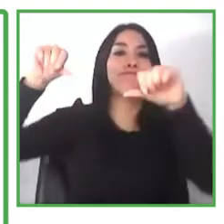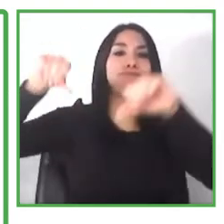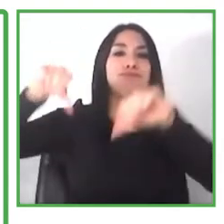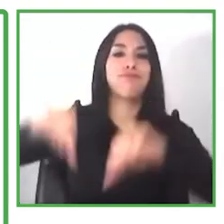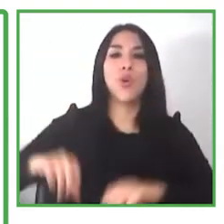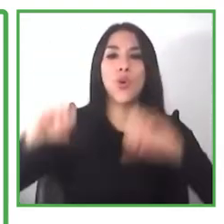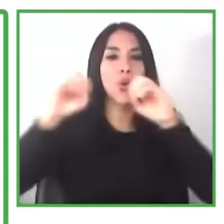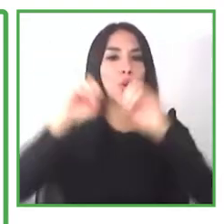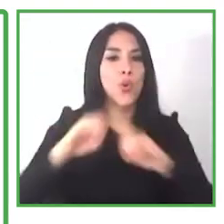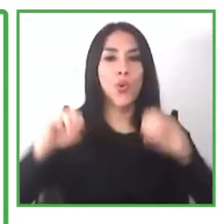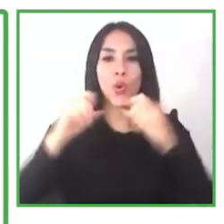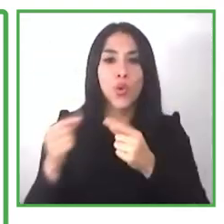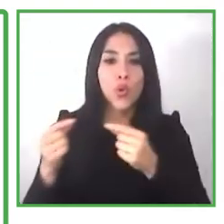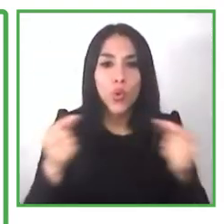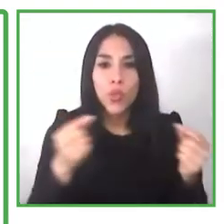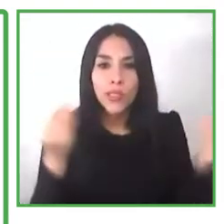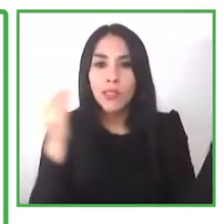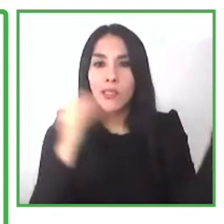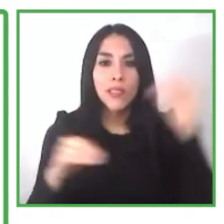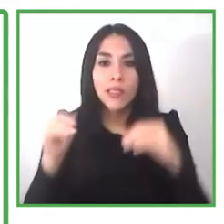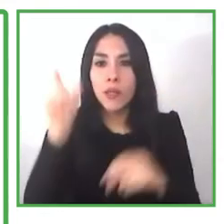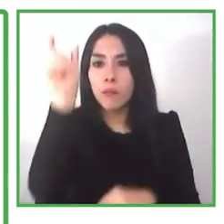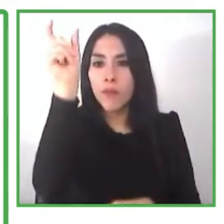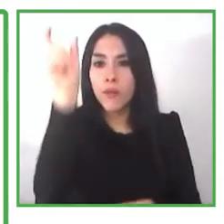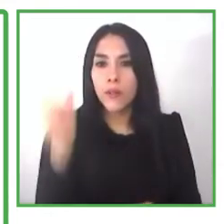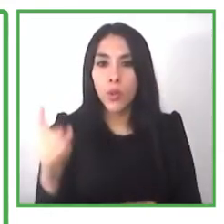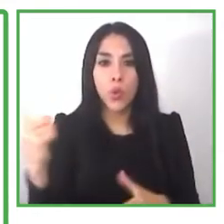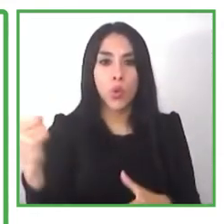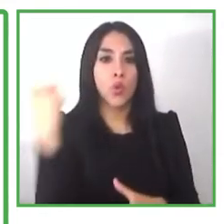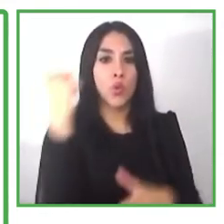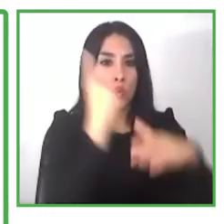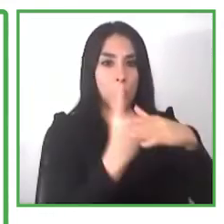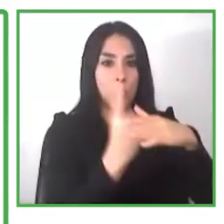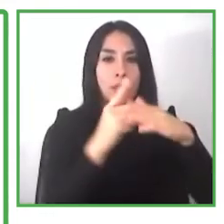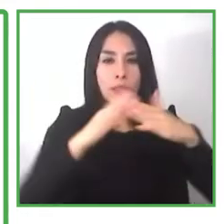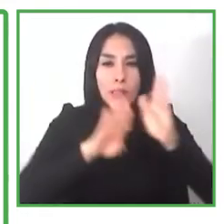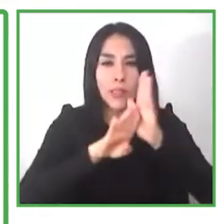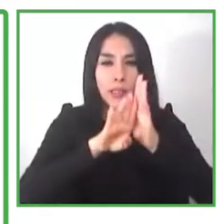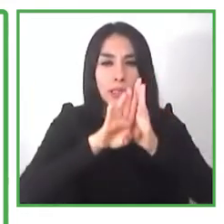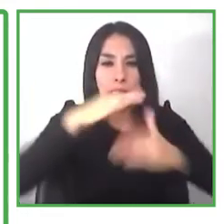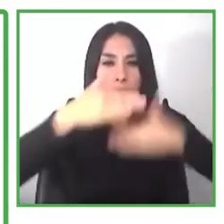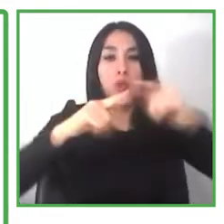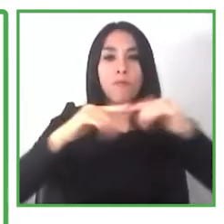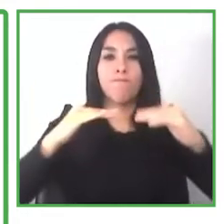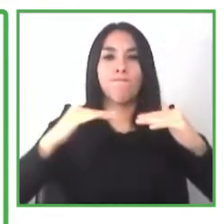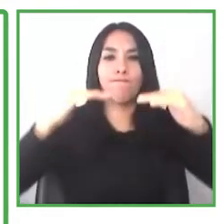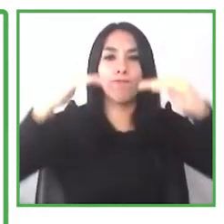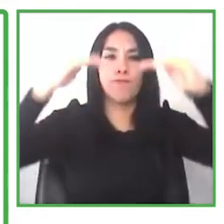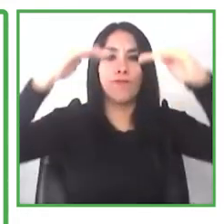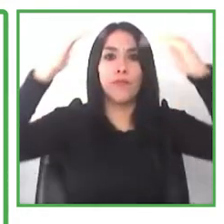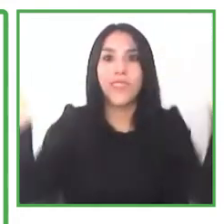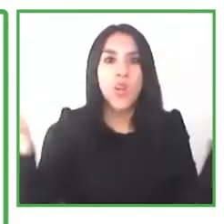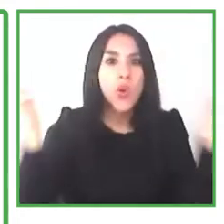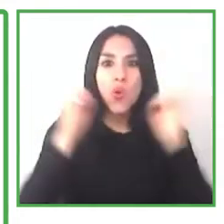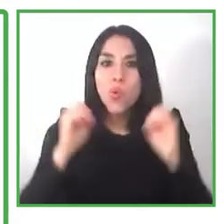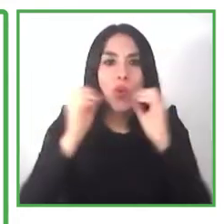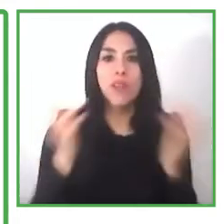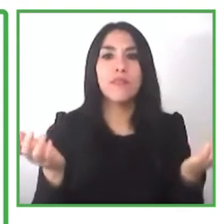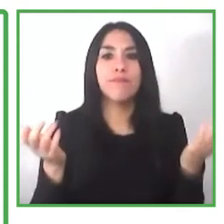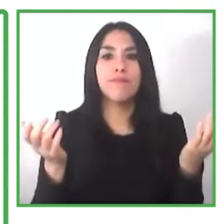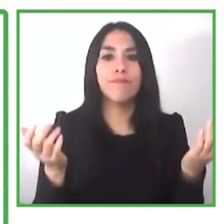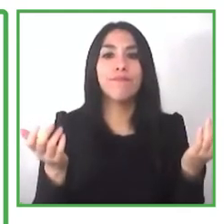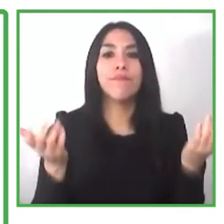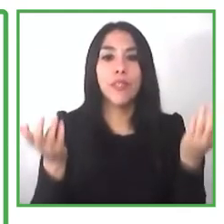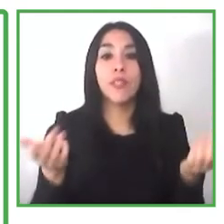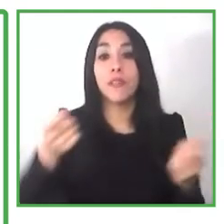climb the ladder within the organization where they're placed so we have a very unique model that uh we we